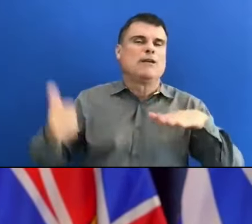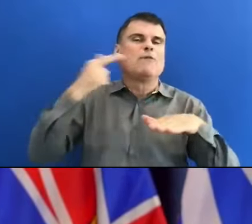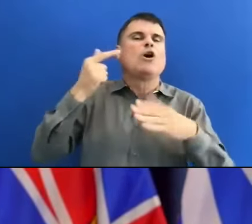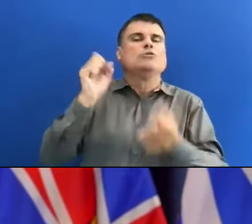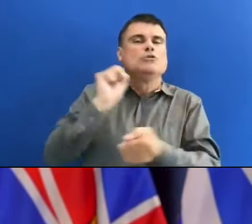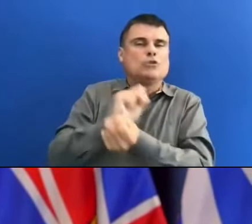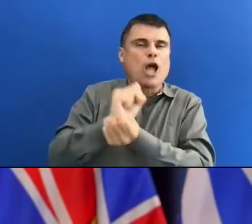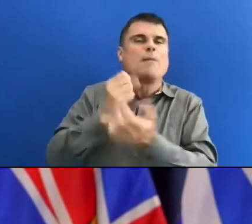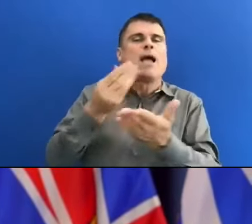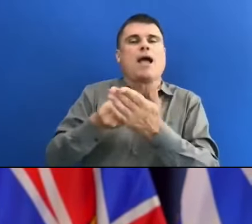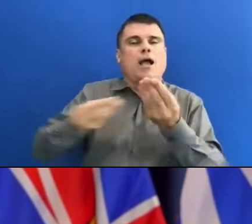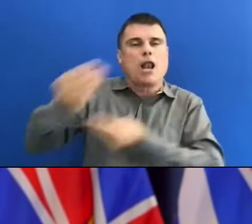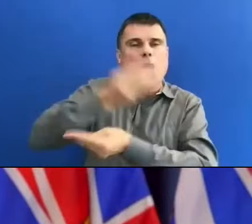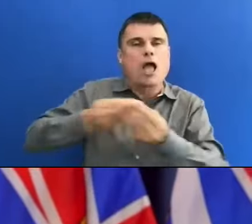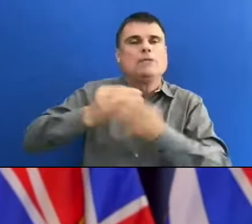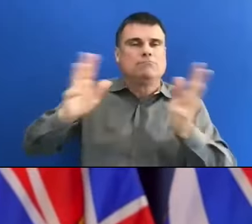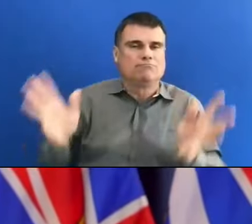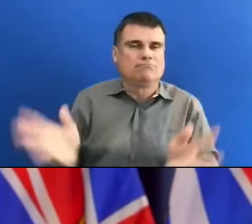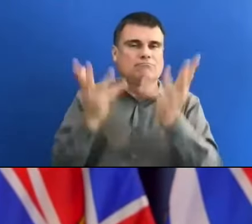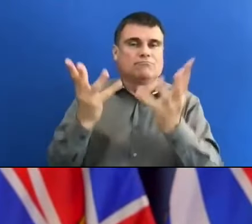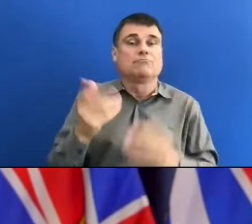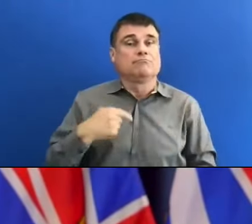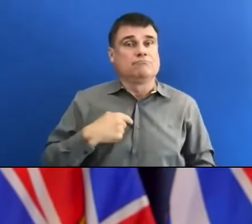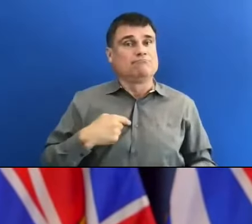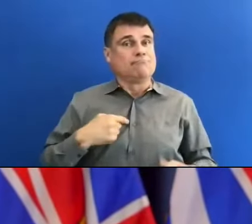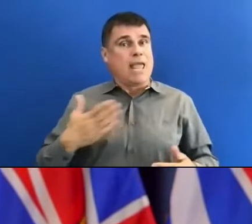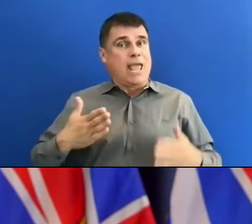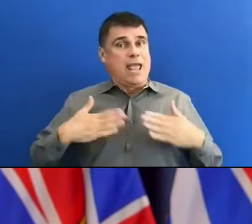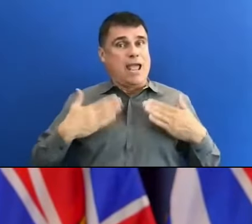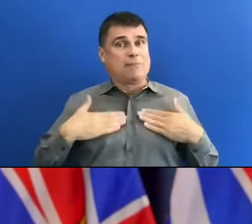on the traditional territory of the Lekwungen speaking people.